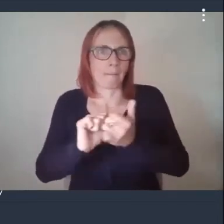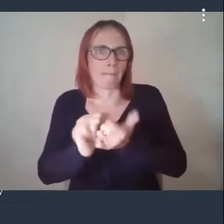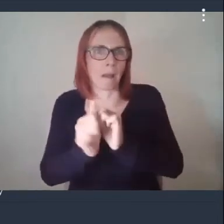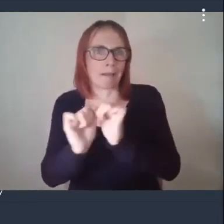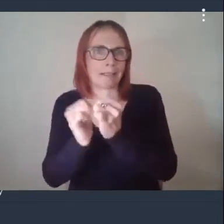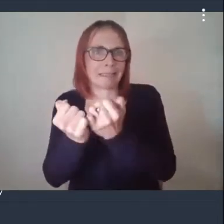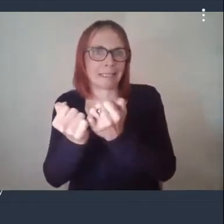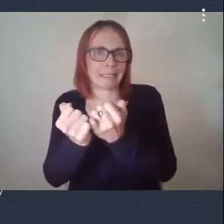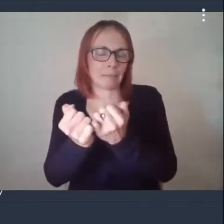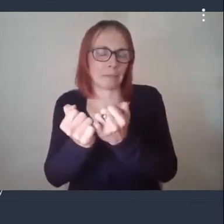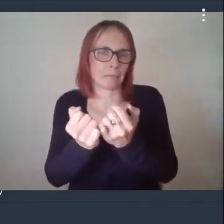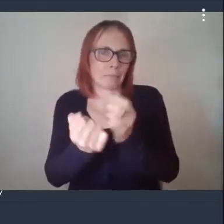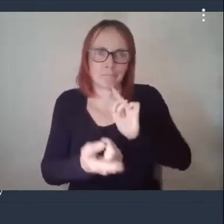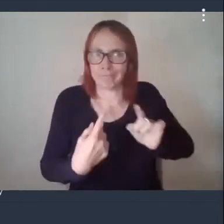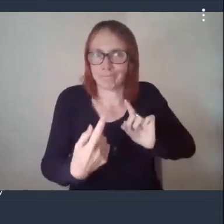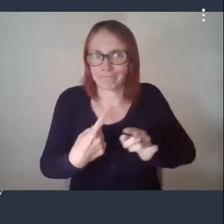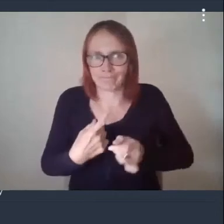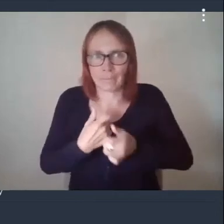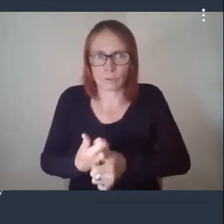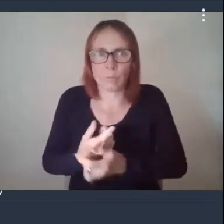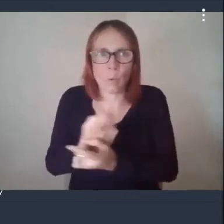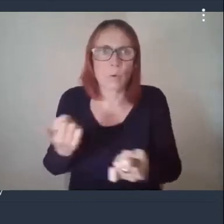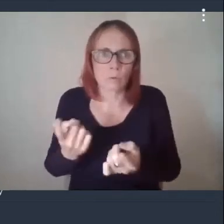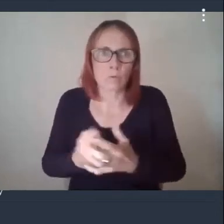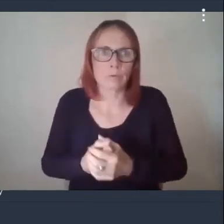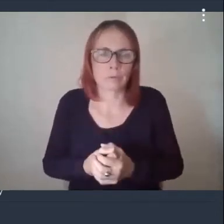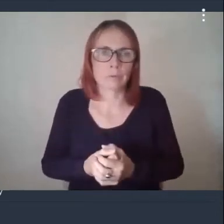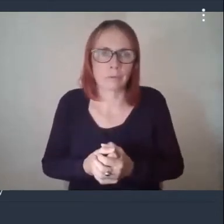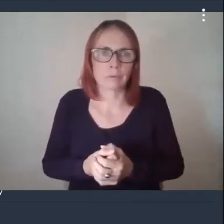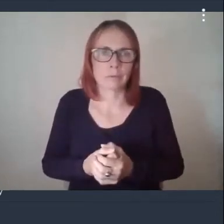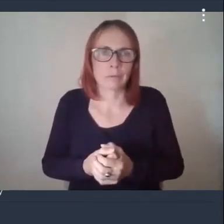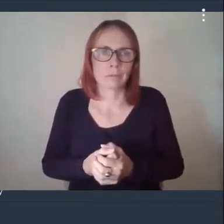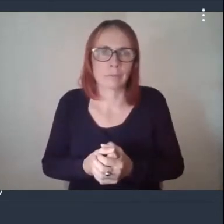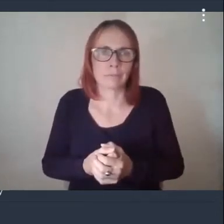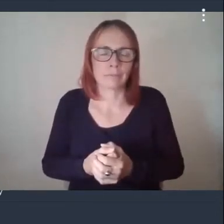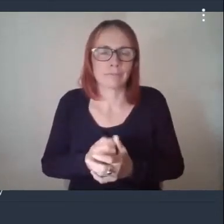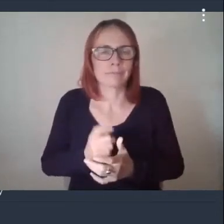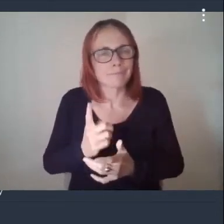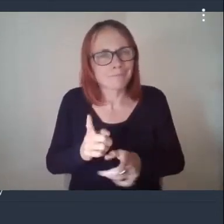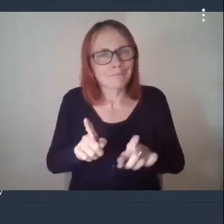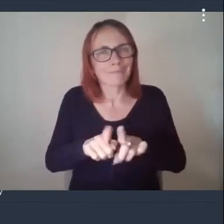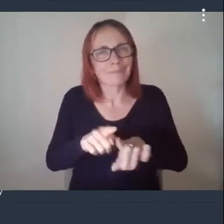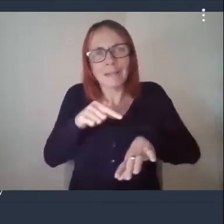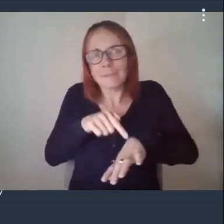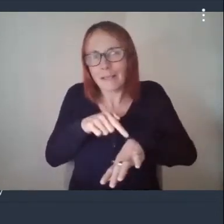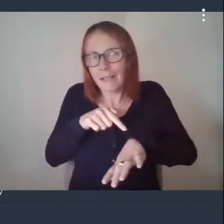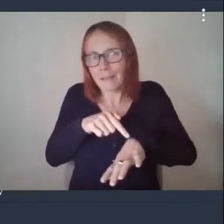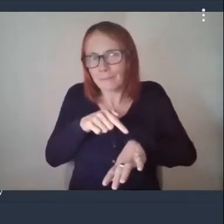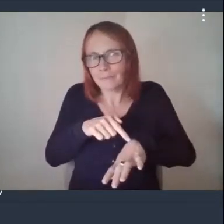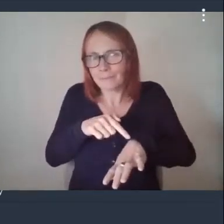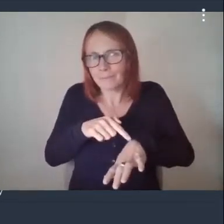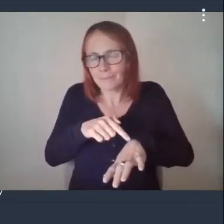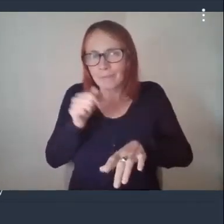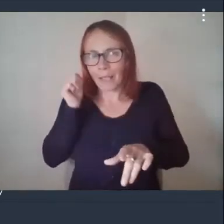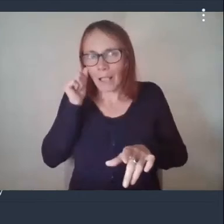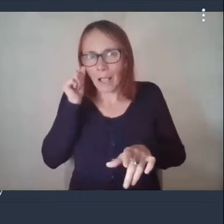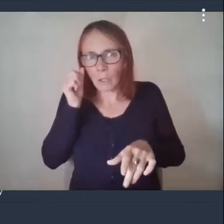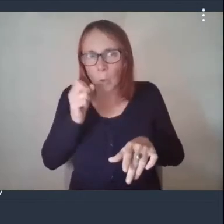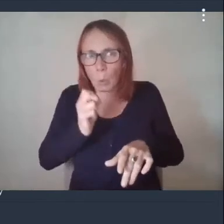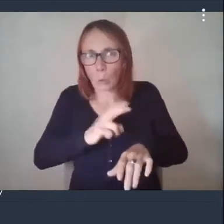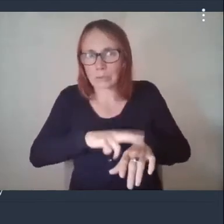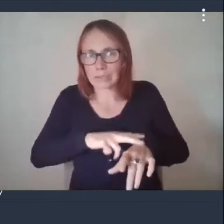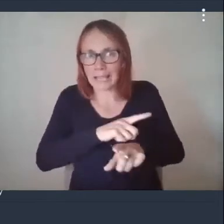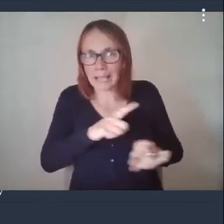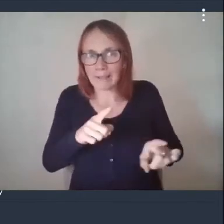in need at the same time um i'm i'm acutely aware of the anxieties my own staff have